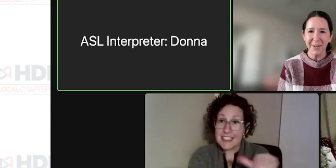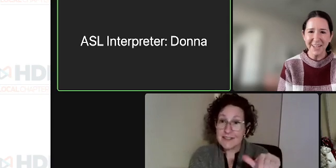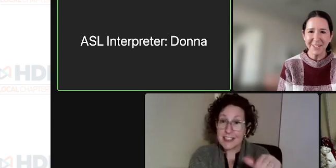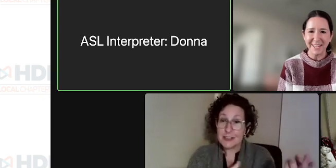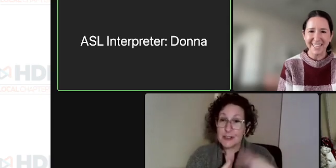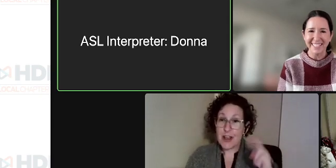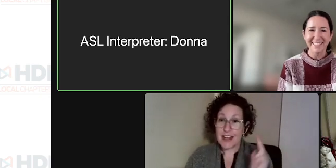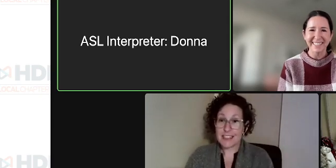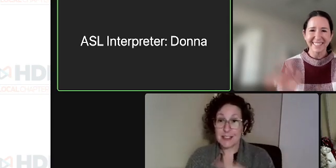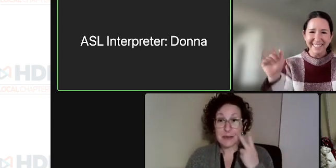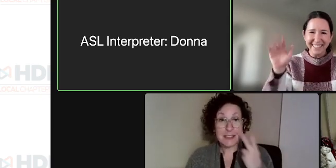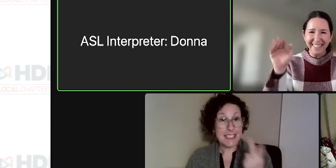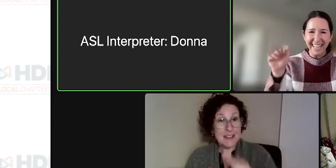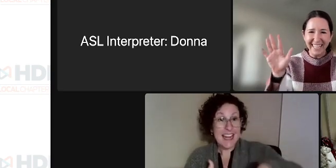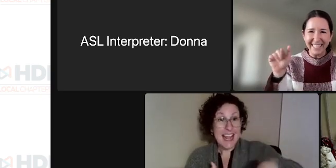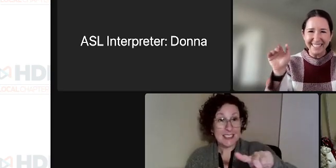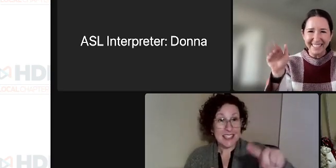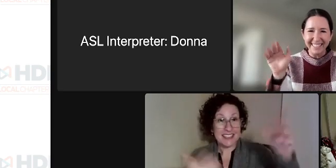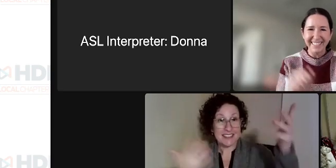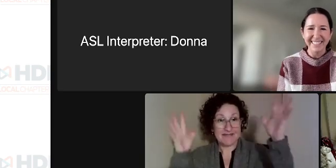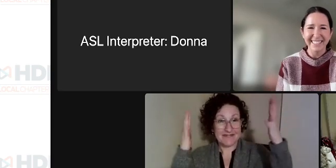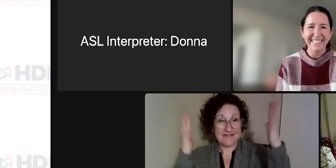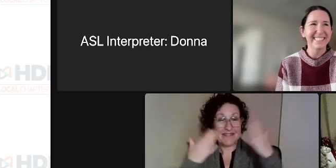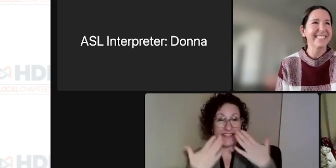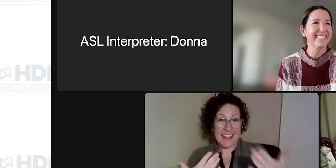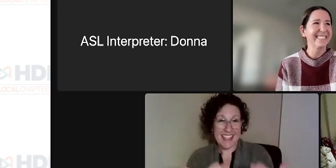see you all next week thank you thank you